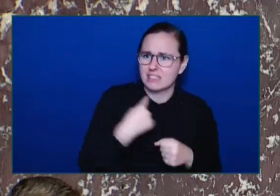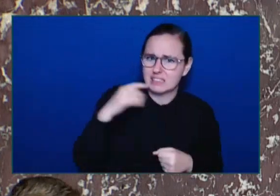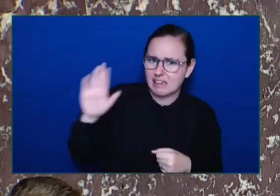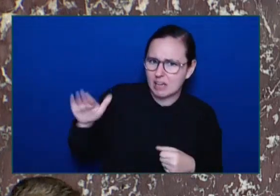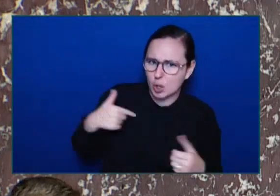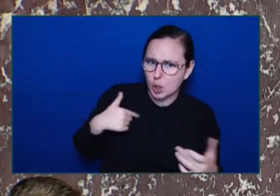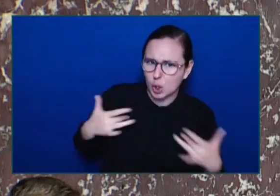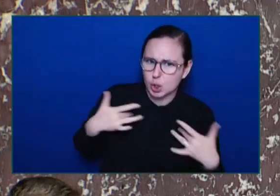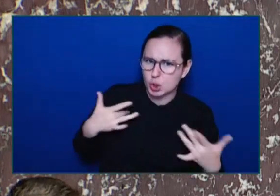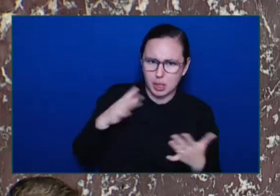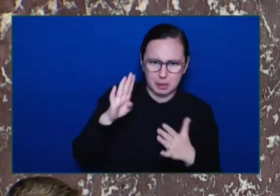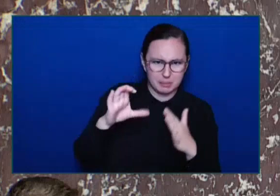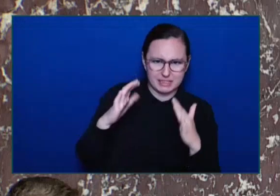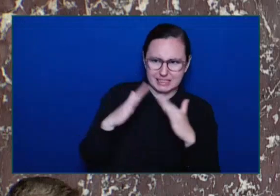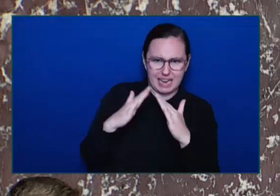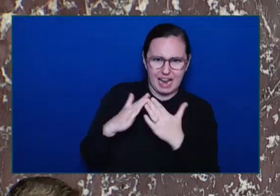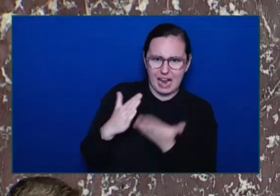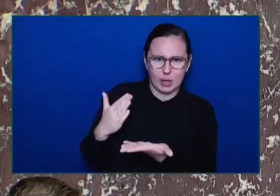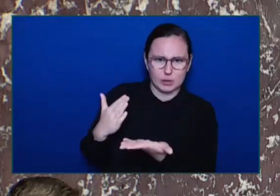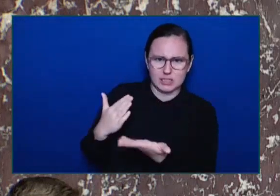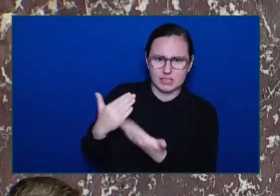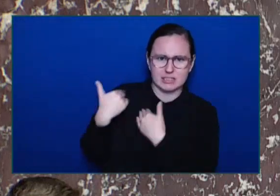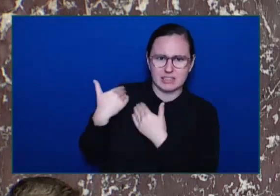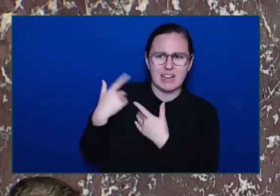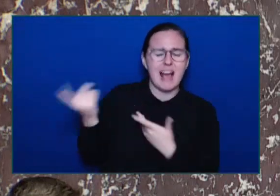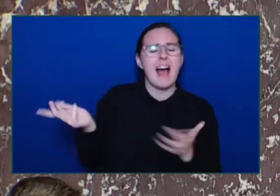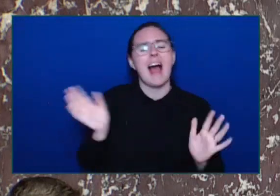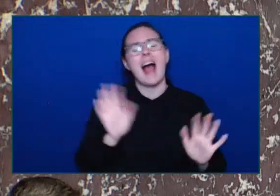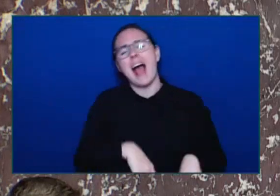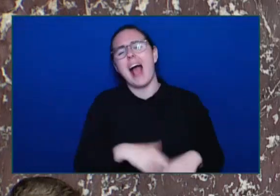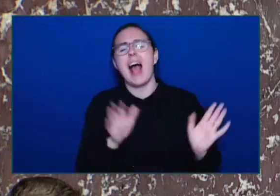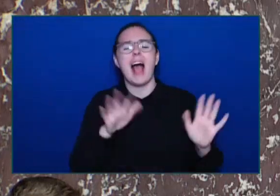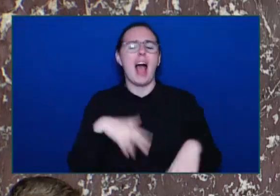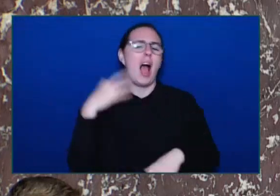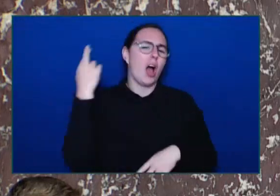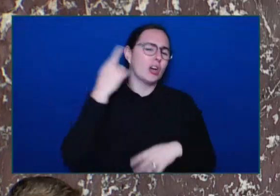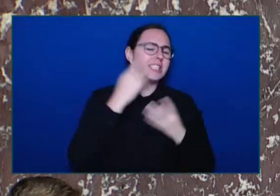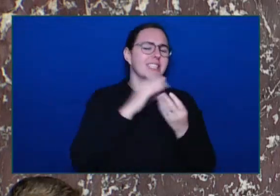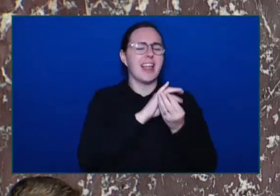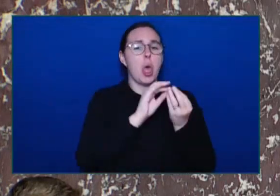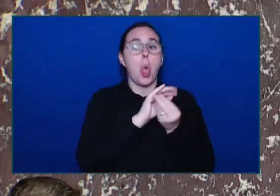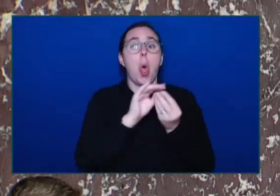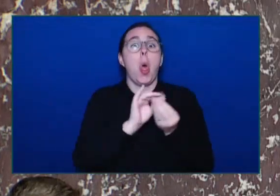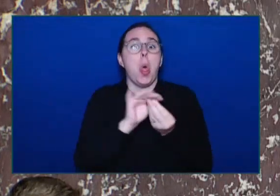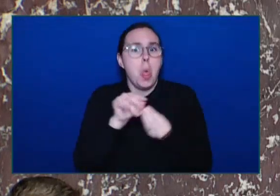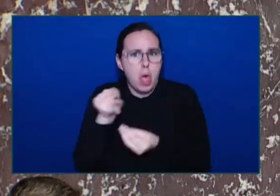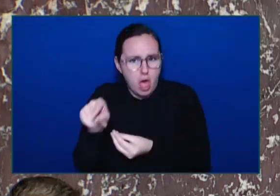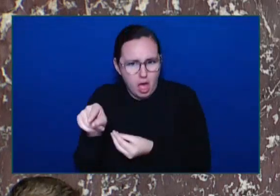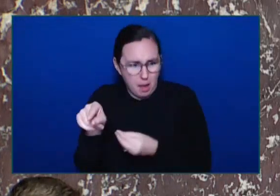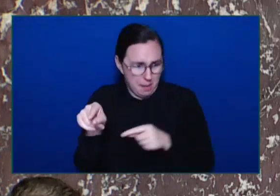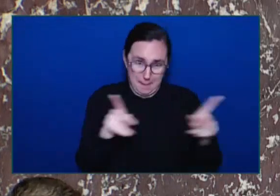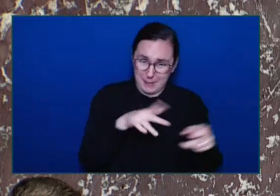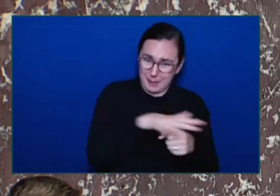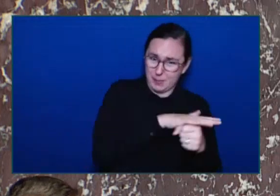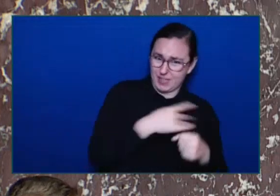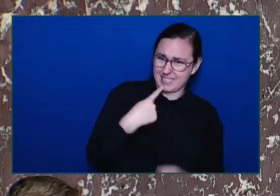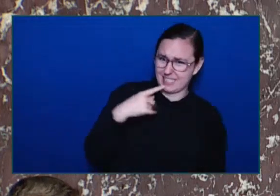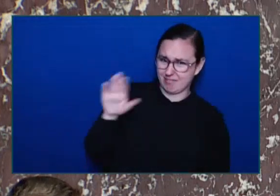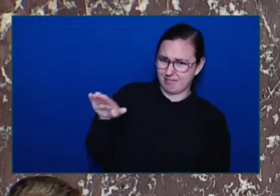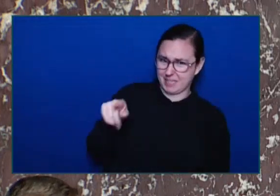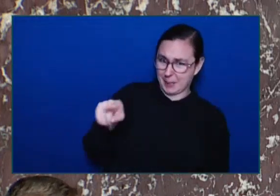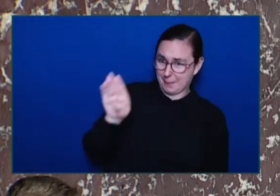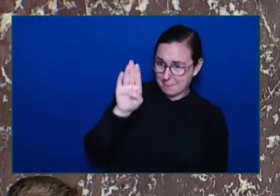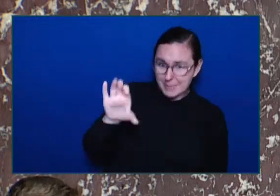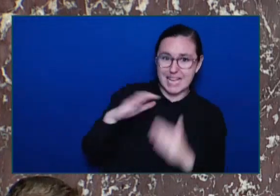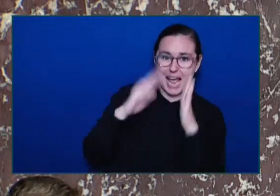what he said about the residents of Arbutus When they were saying That there was problems at BC housing And they didn't have confidence in BC housing In the